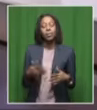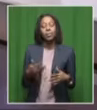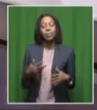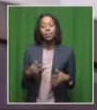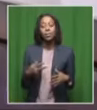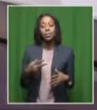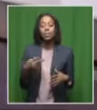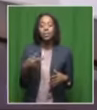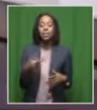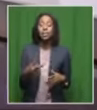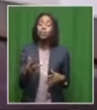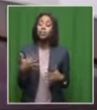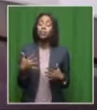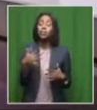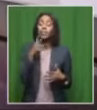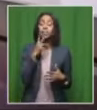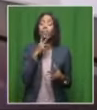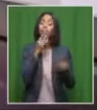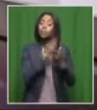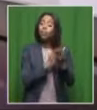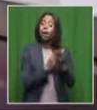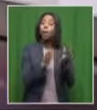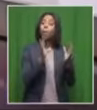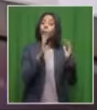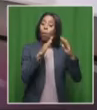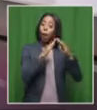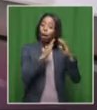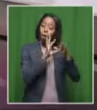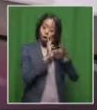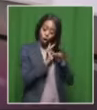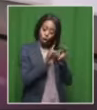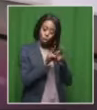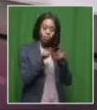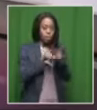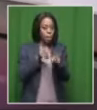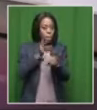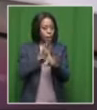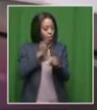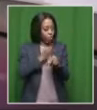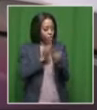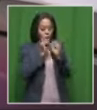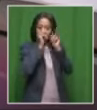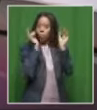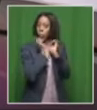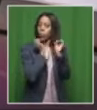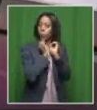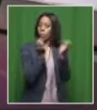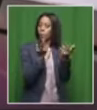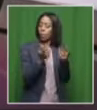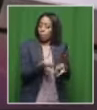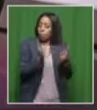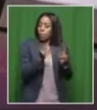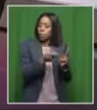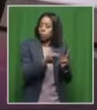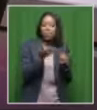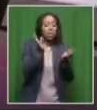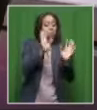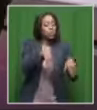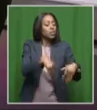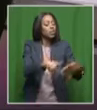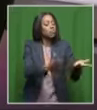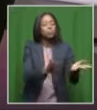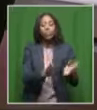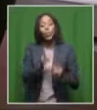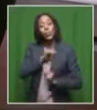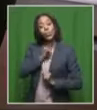people are doing this at homes, you know, even parents, I don't think are alive to the dangers inherent in this. Because